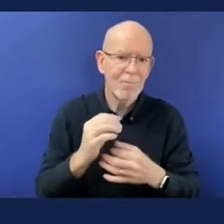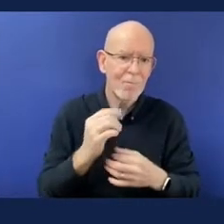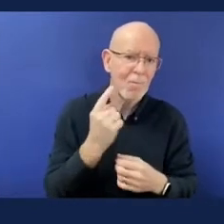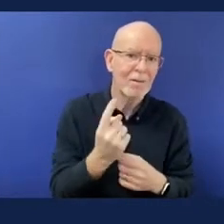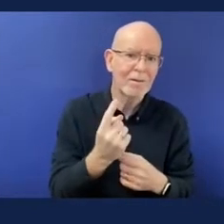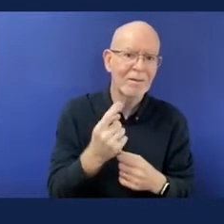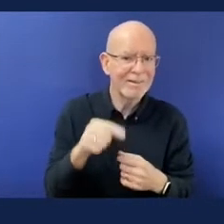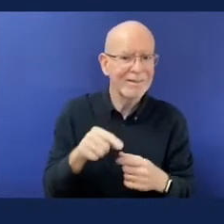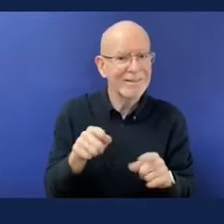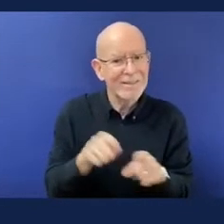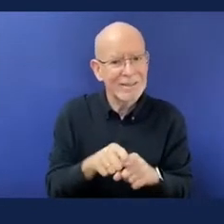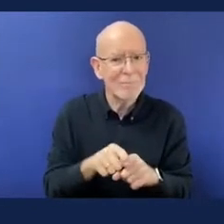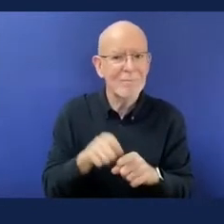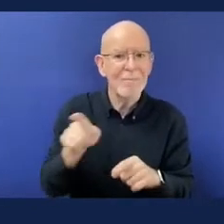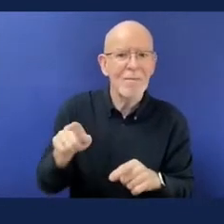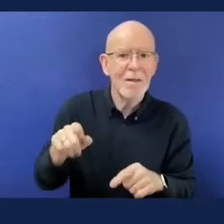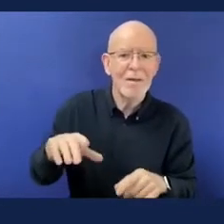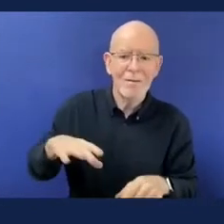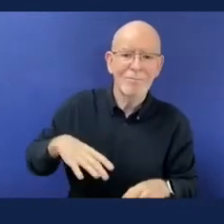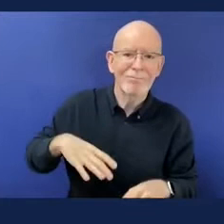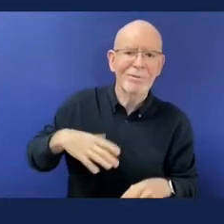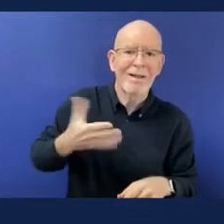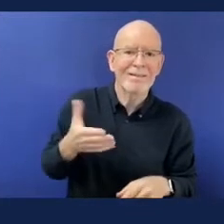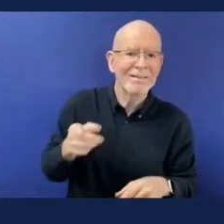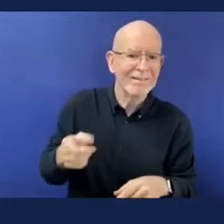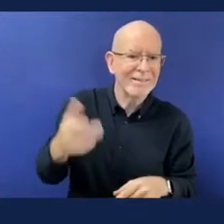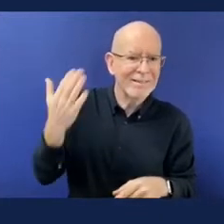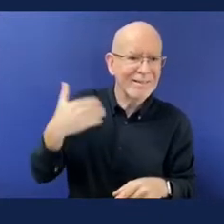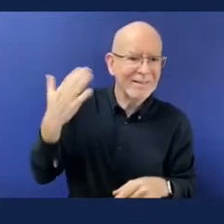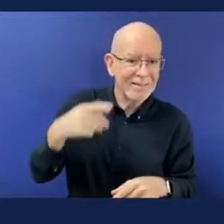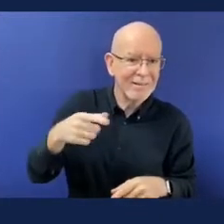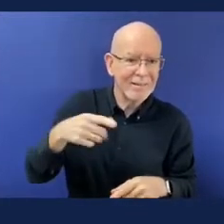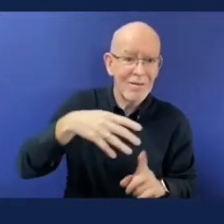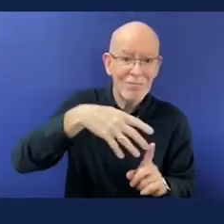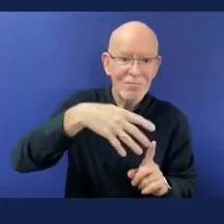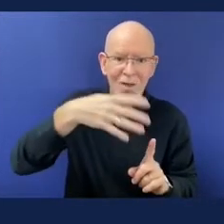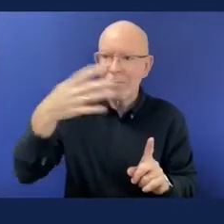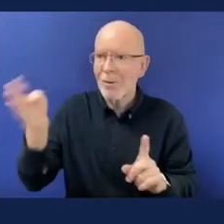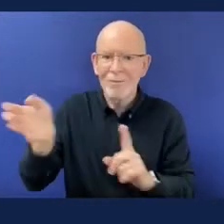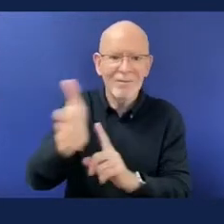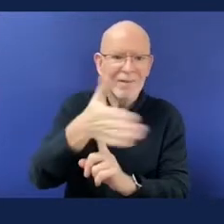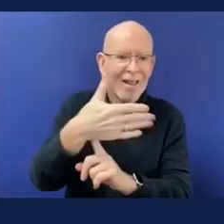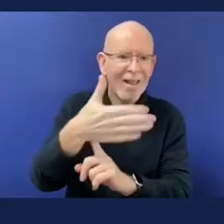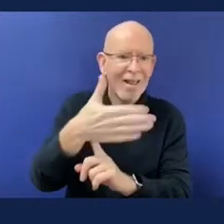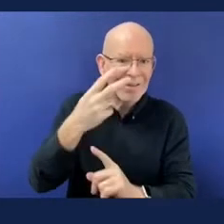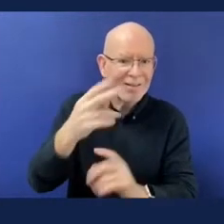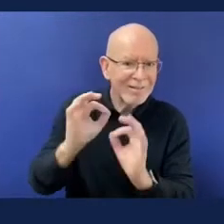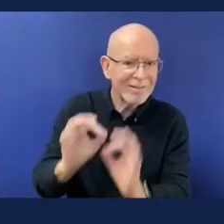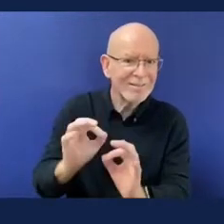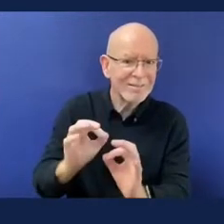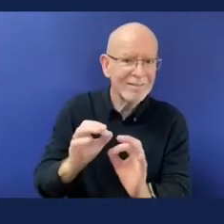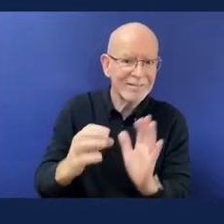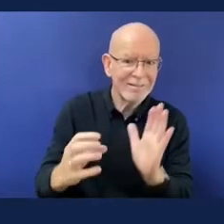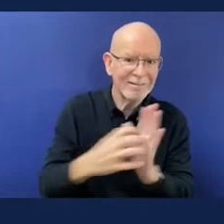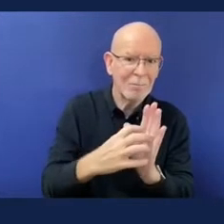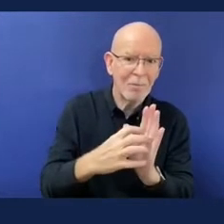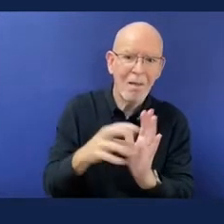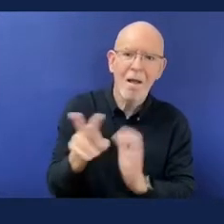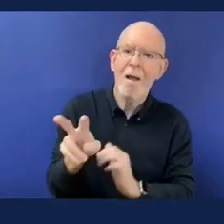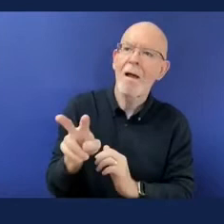LGBTQ plus community. So this wasn't going to be an IPC campaign so if we move on to the next slide.